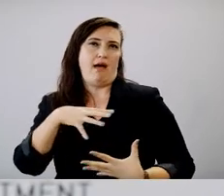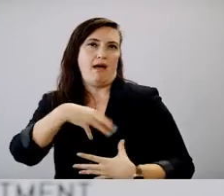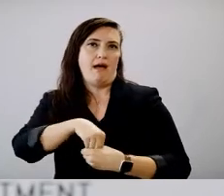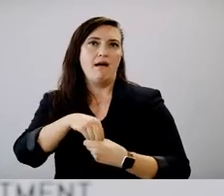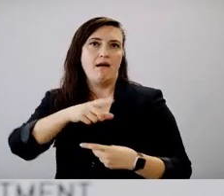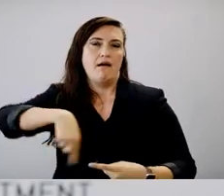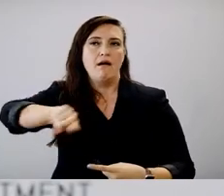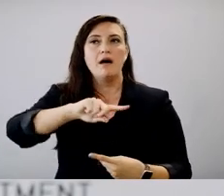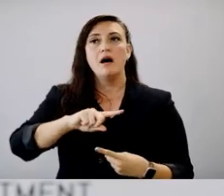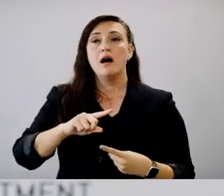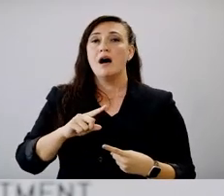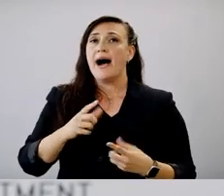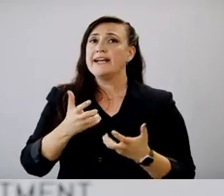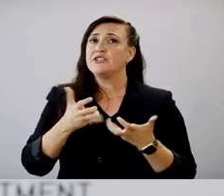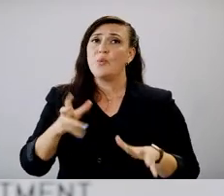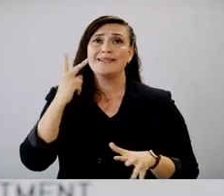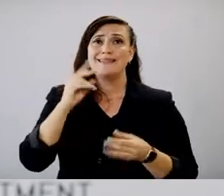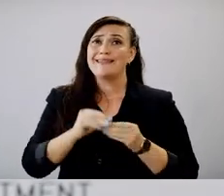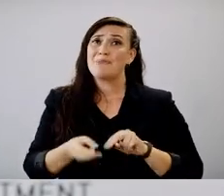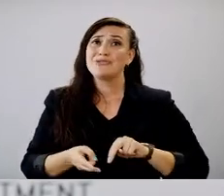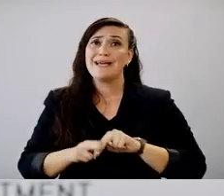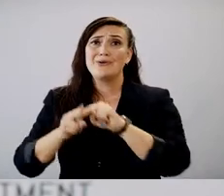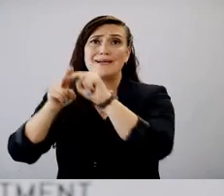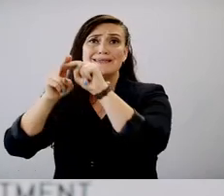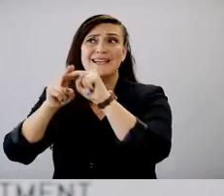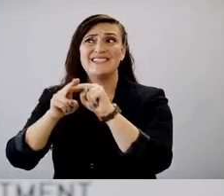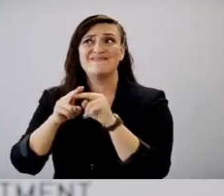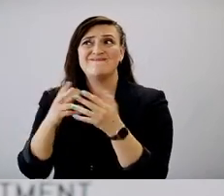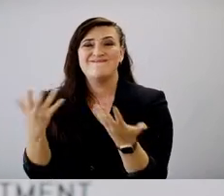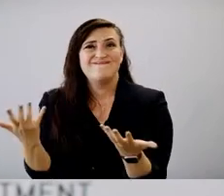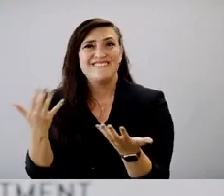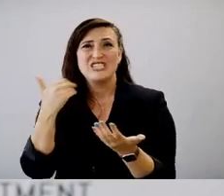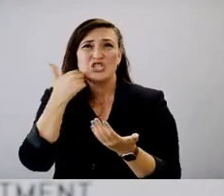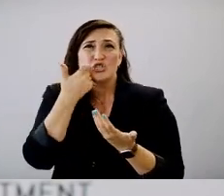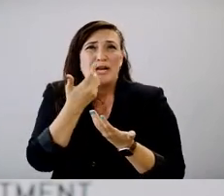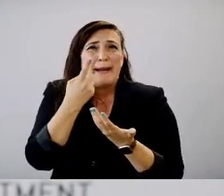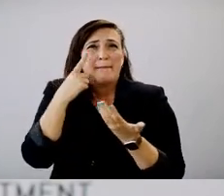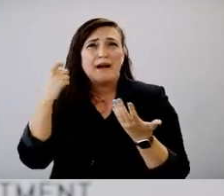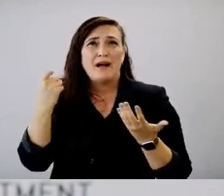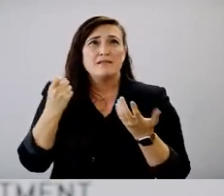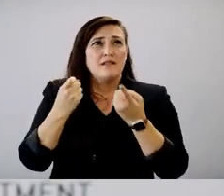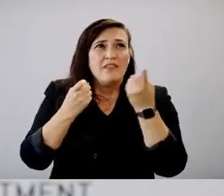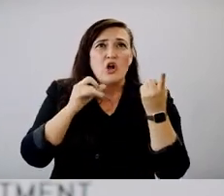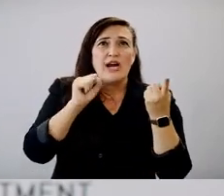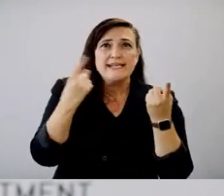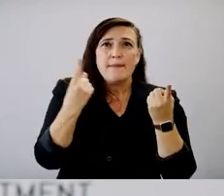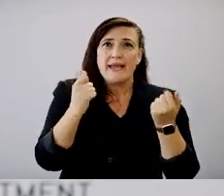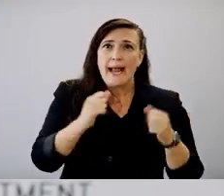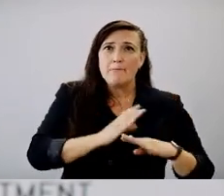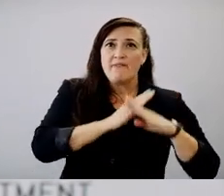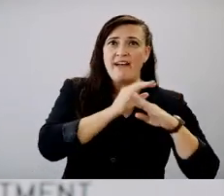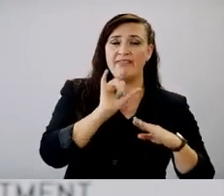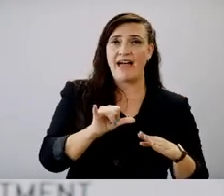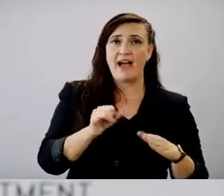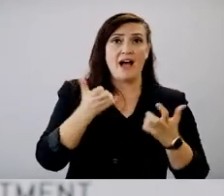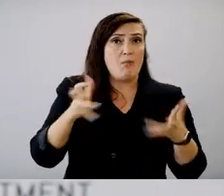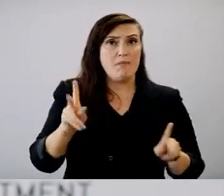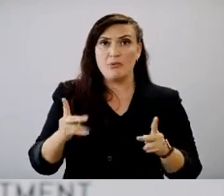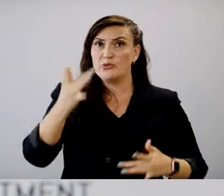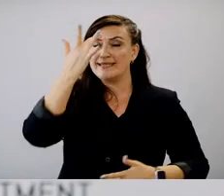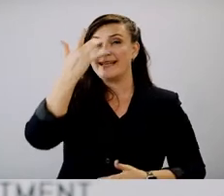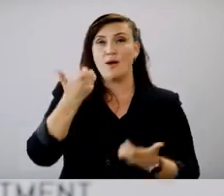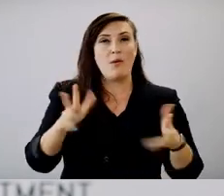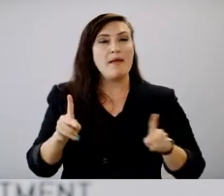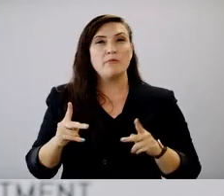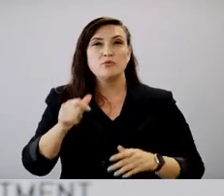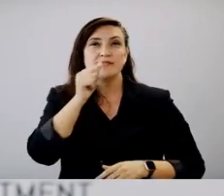I hate to see the numbers increasing when there is a tool out there that would prevent people from having to get sick and having to